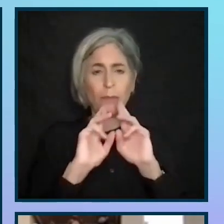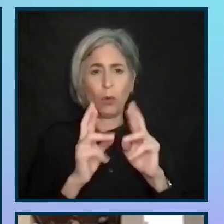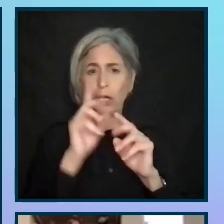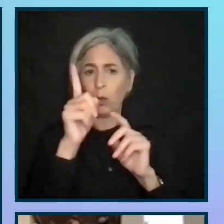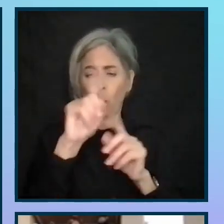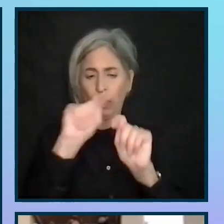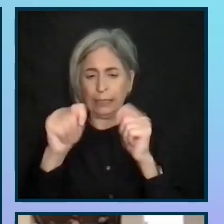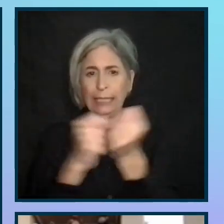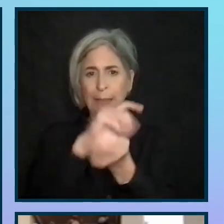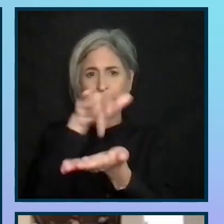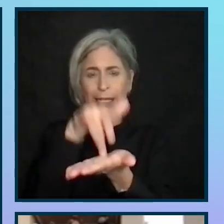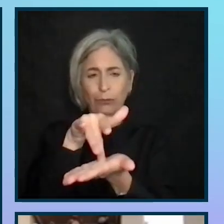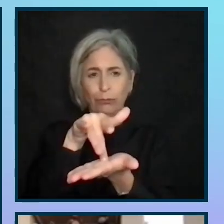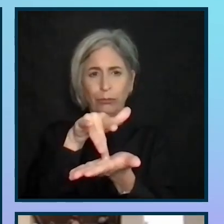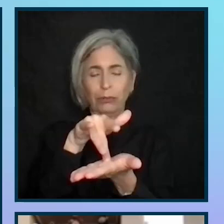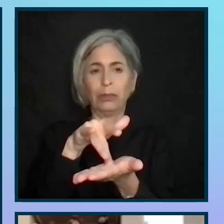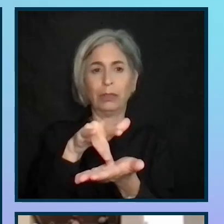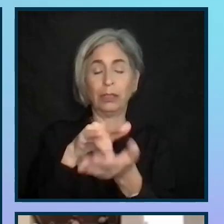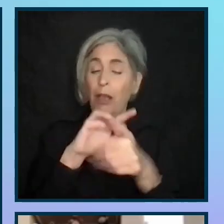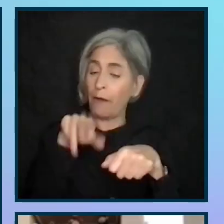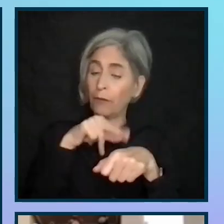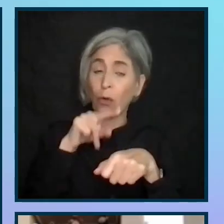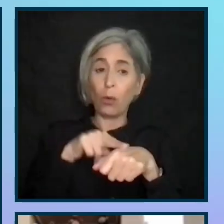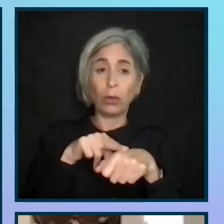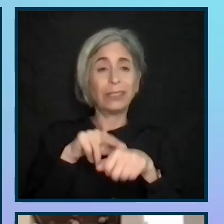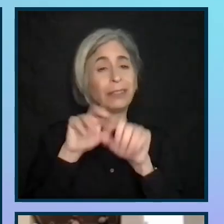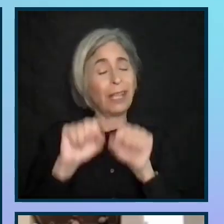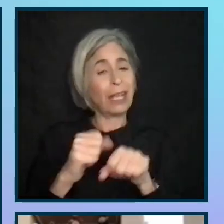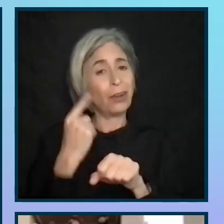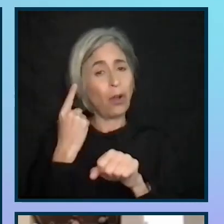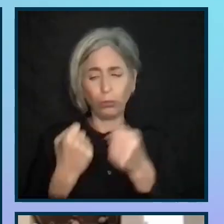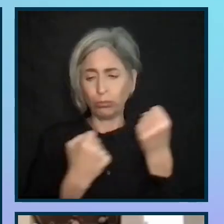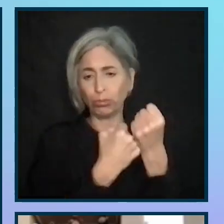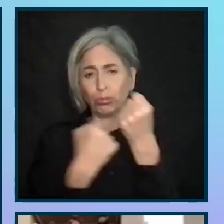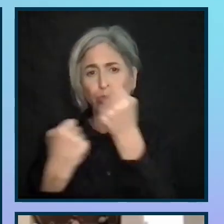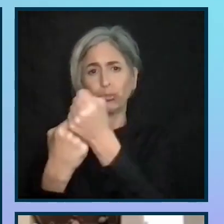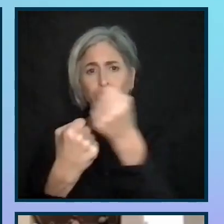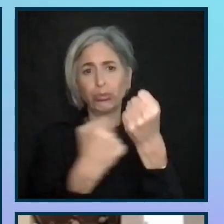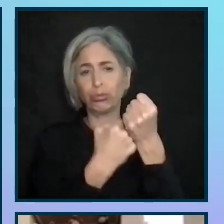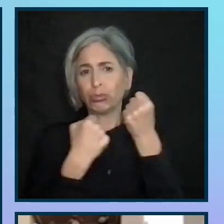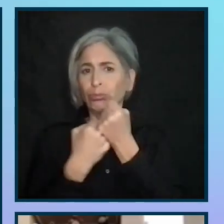team, which of course can always be supported by consultants.